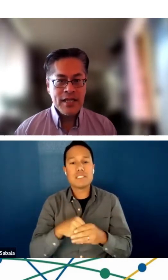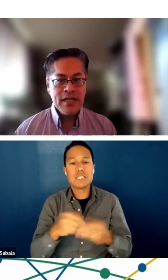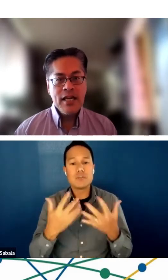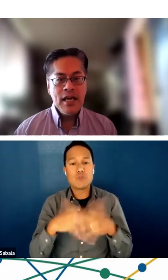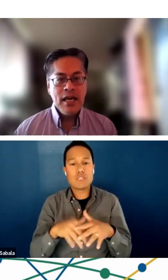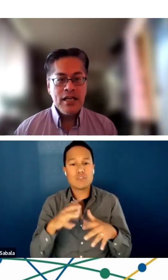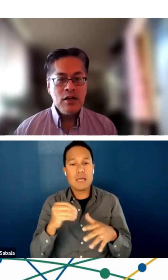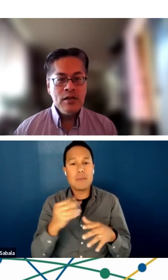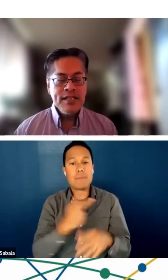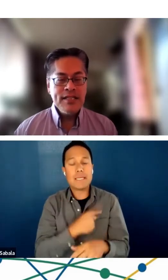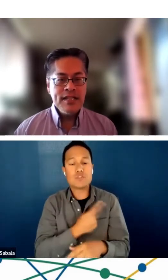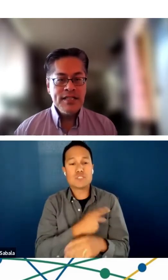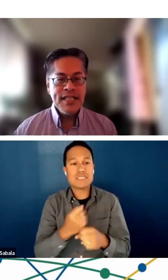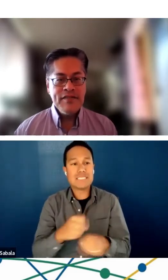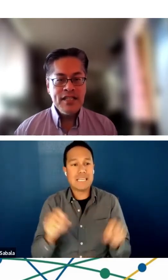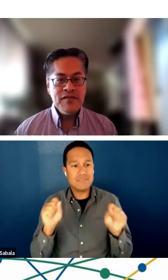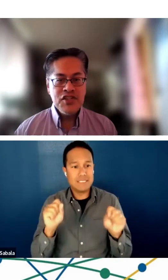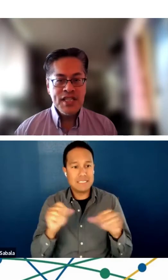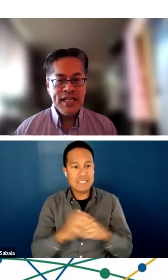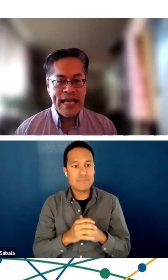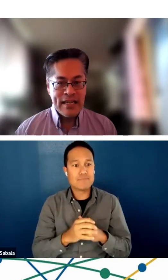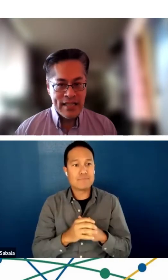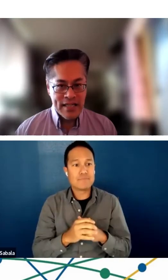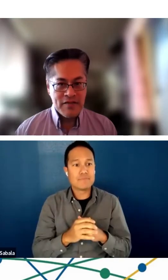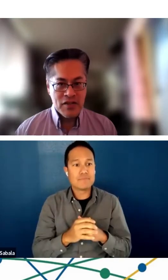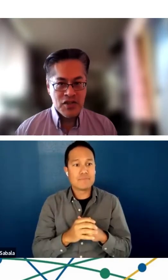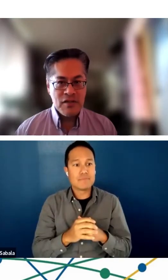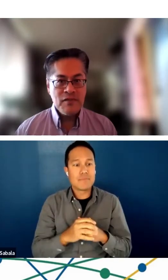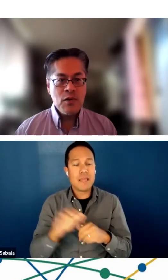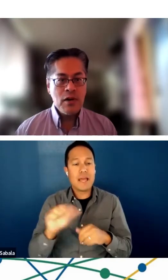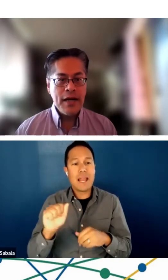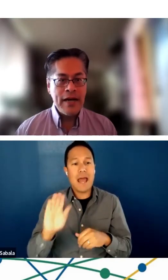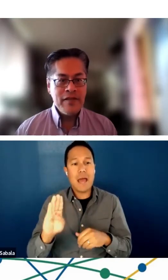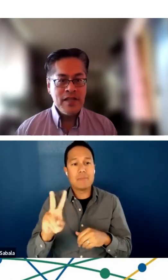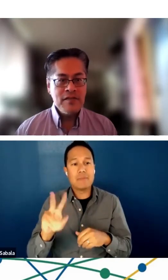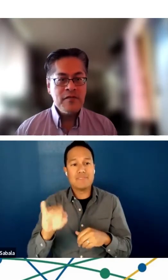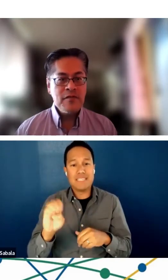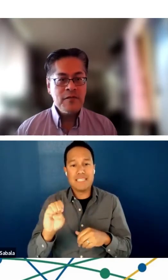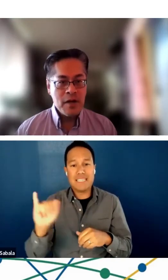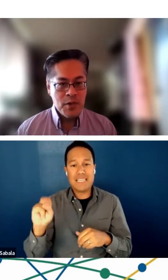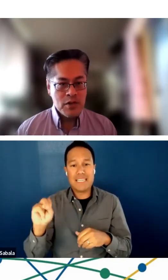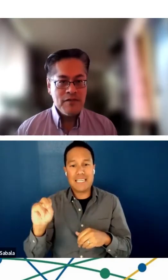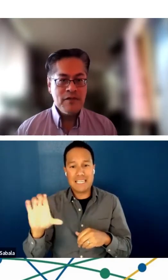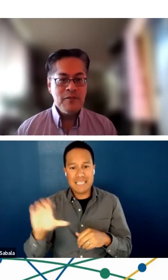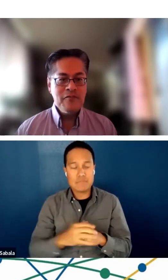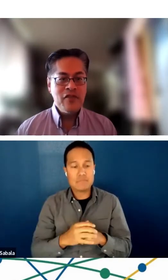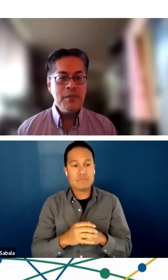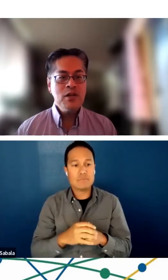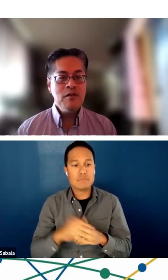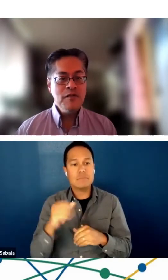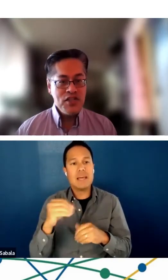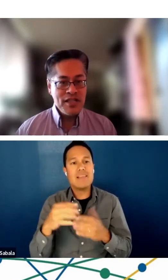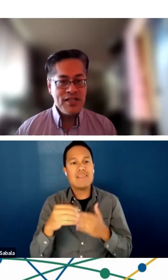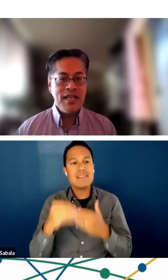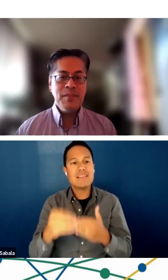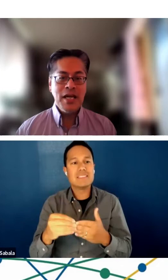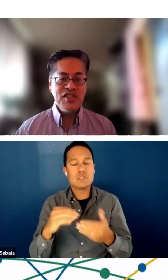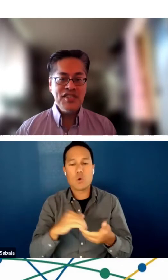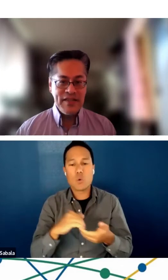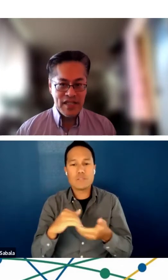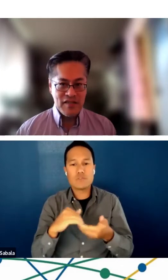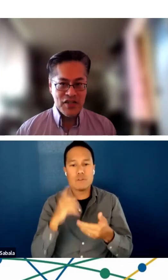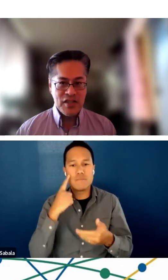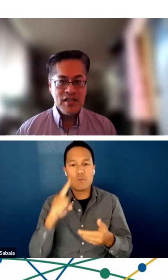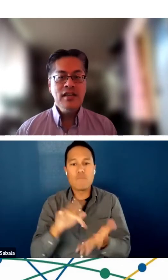AbbVie, Inc. He co-leads the Safety Division and Analytics Function for AbbVie's Pharmacovigilance